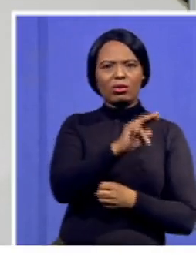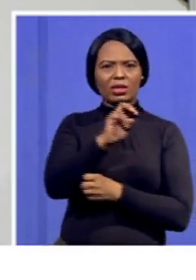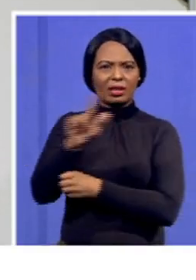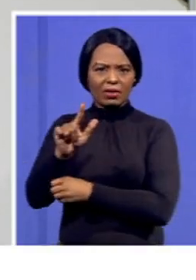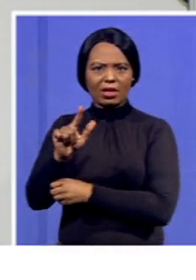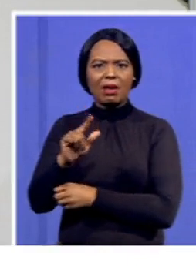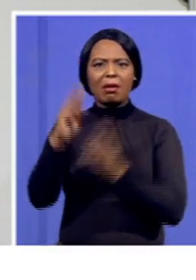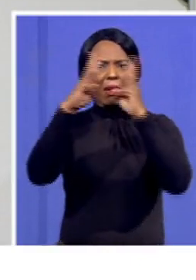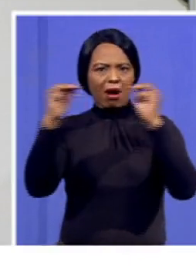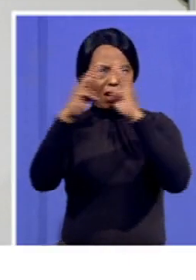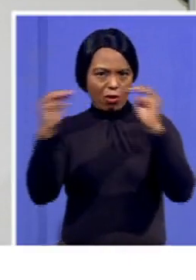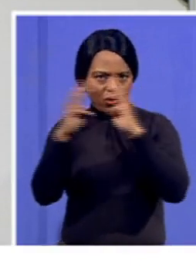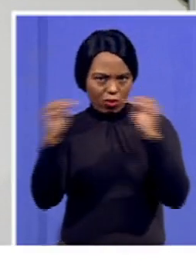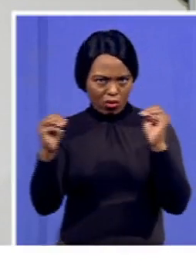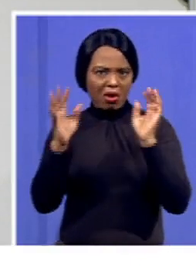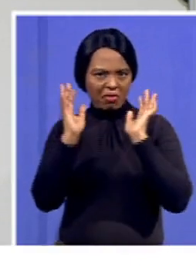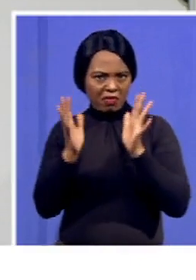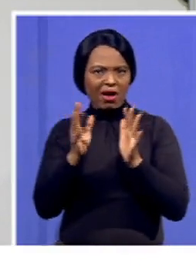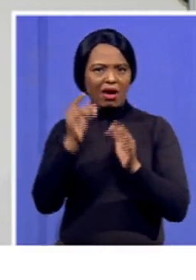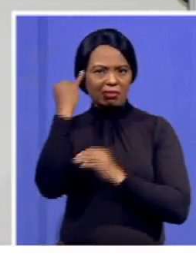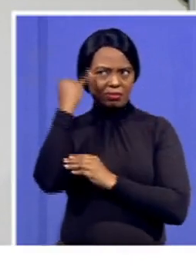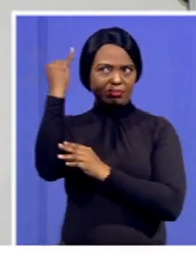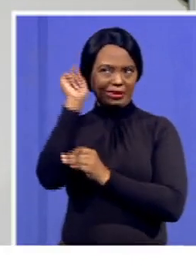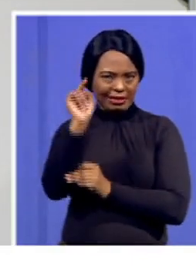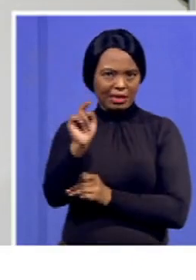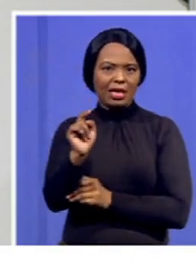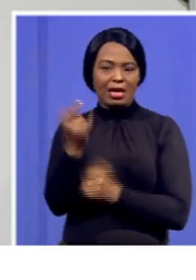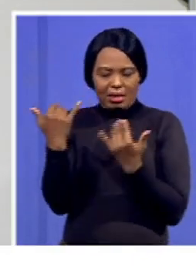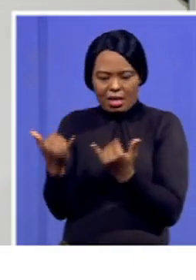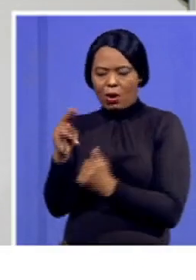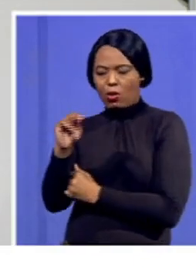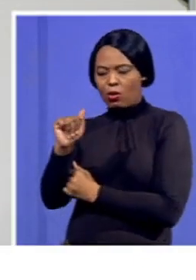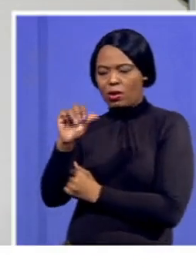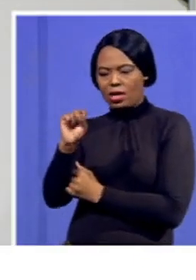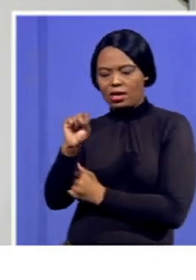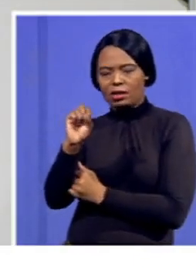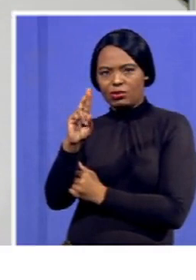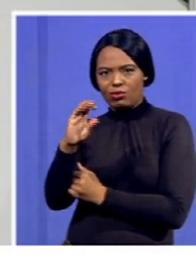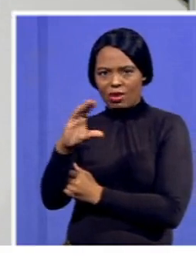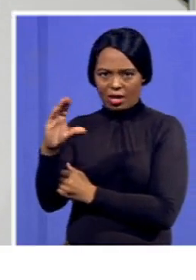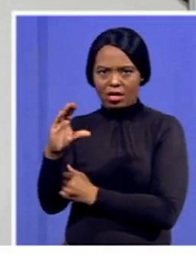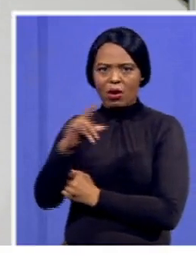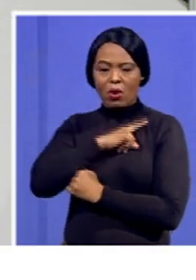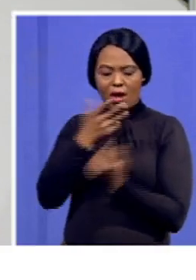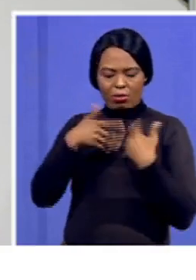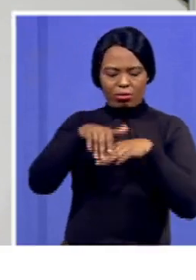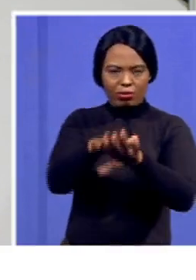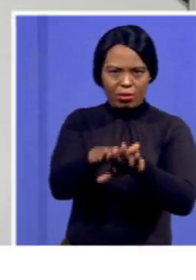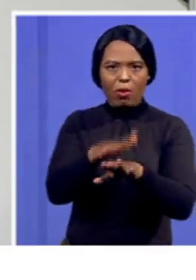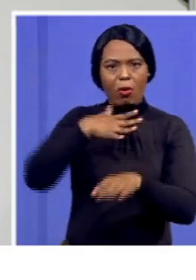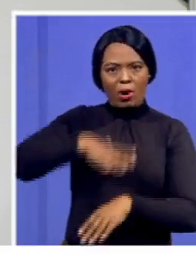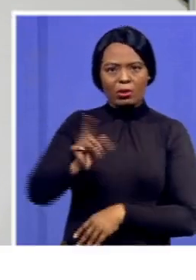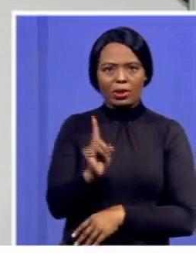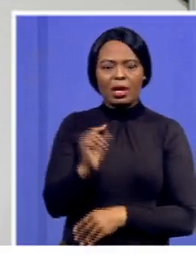Nazarek, the implementation of the postal bank because we would want a bank that is accessible